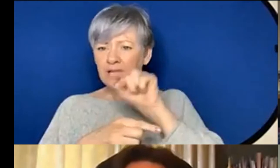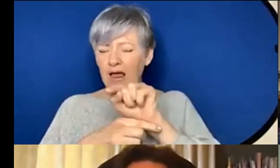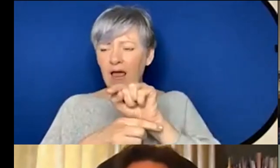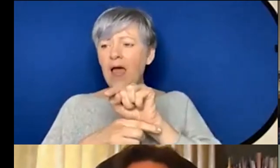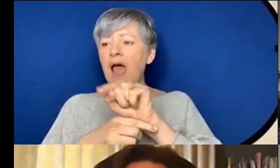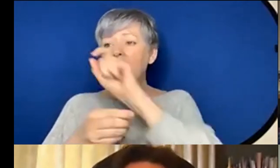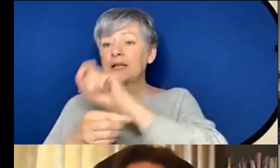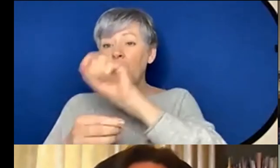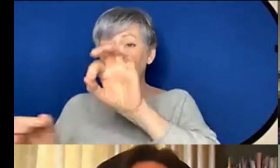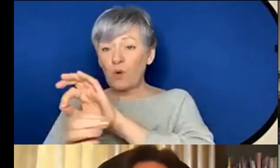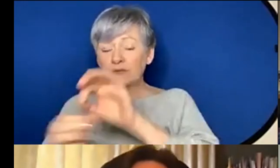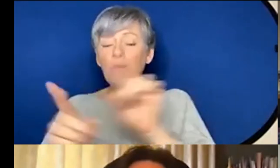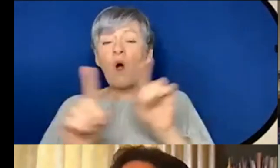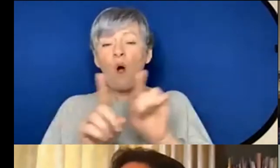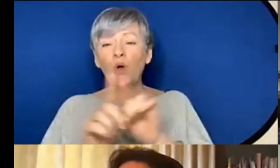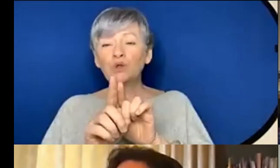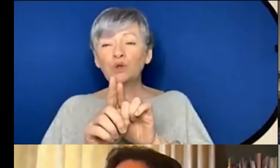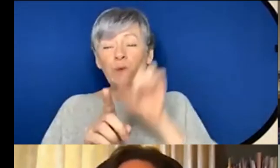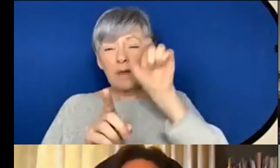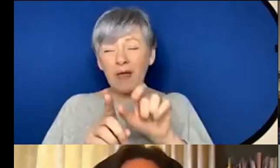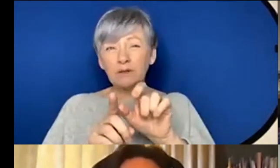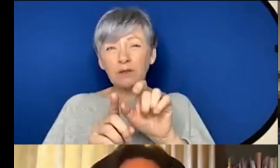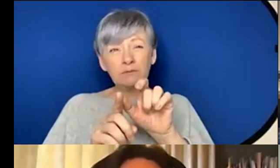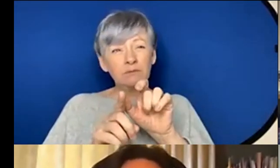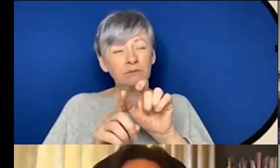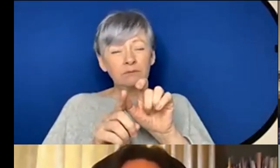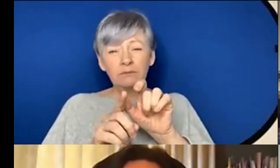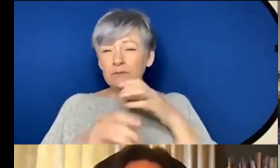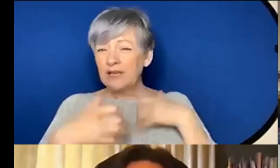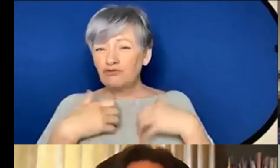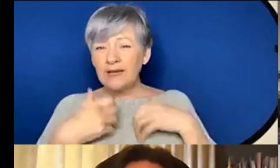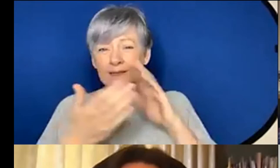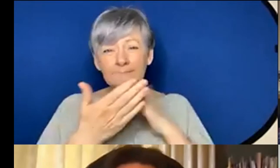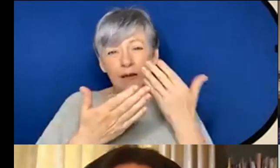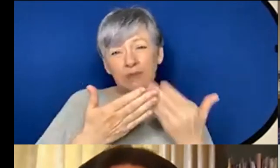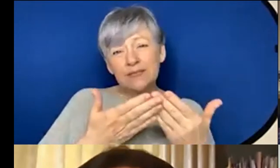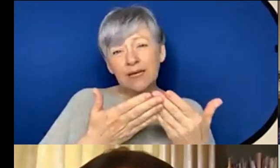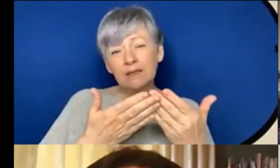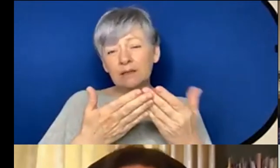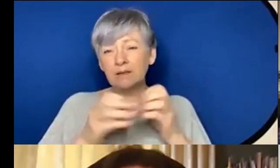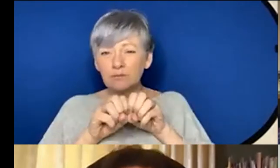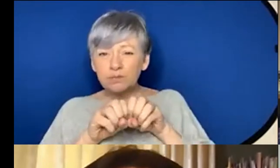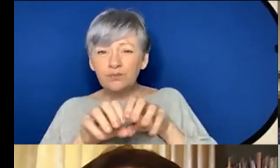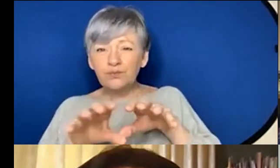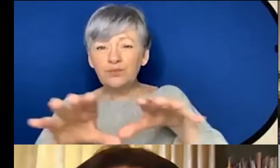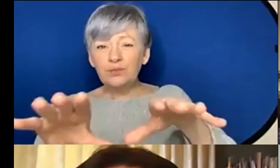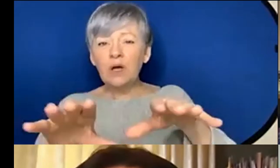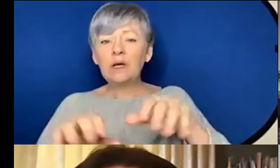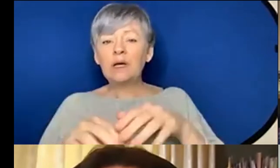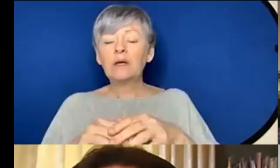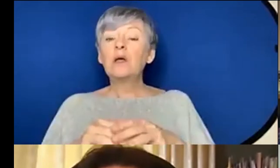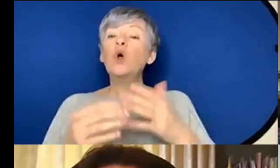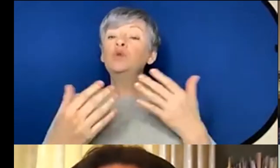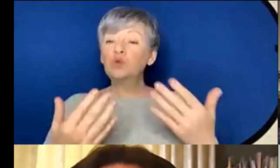but also somebody who's very interested in interpreting and and all kinds of different ways of getting the message across um so